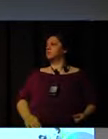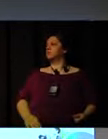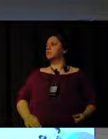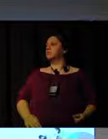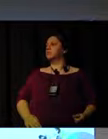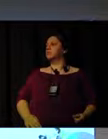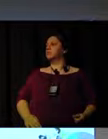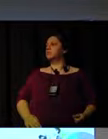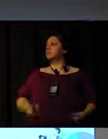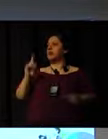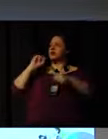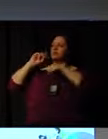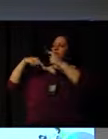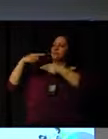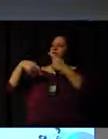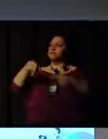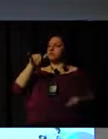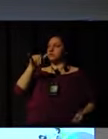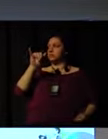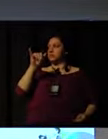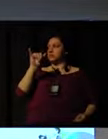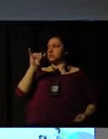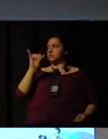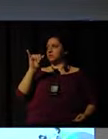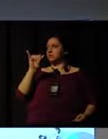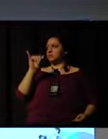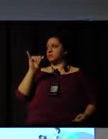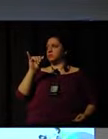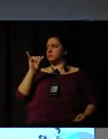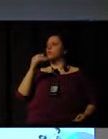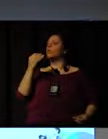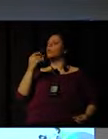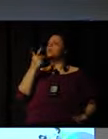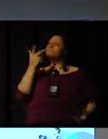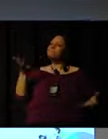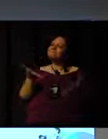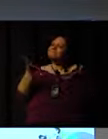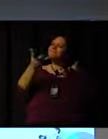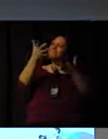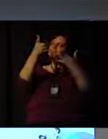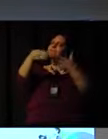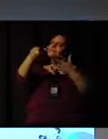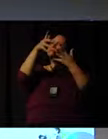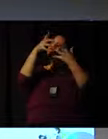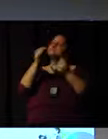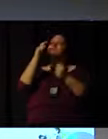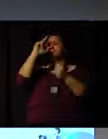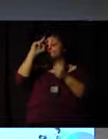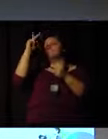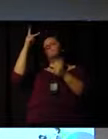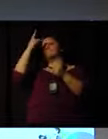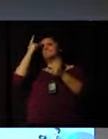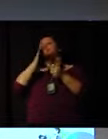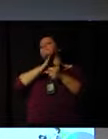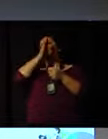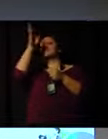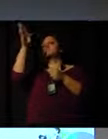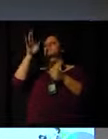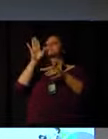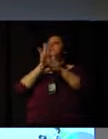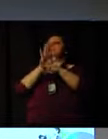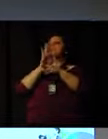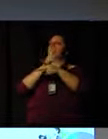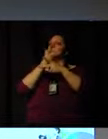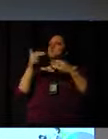visions about this white generation, about young people today, how to convince them or telling them about the